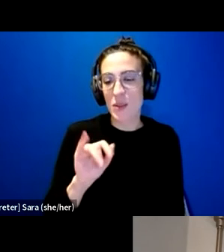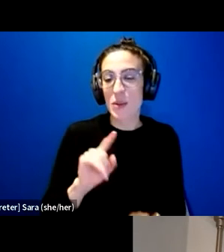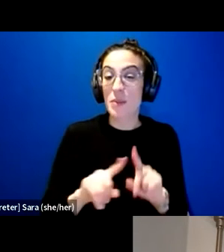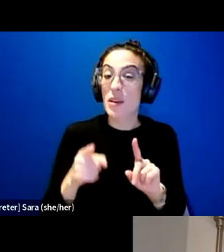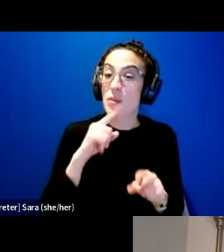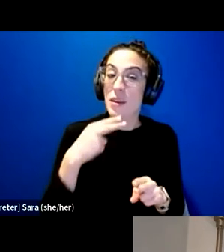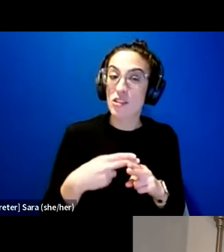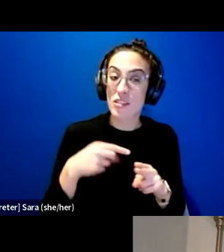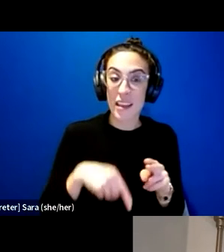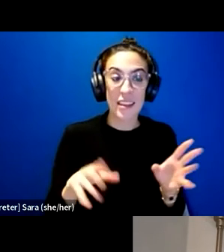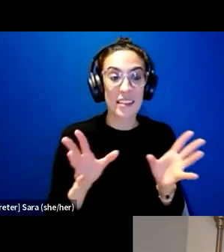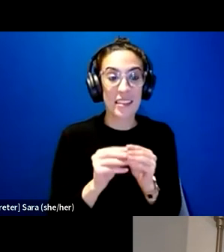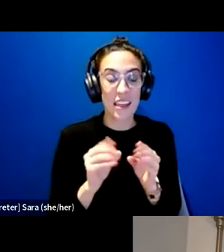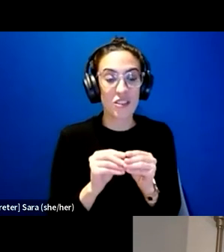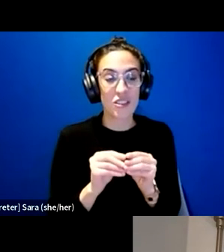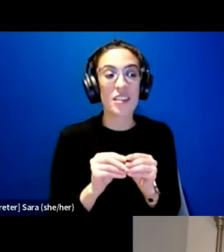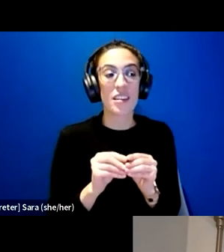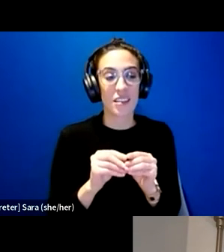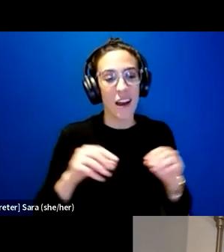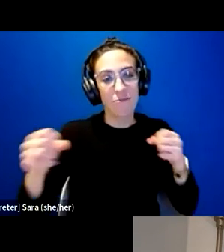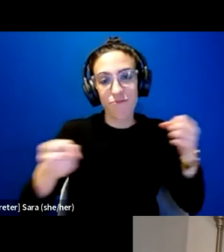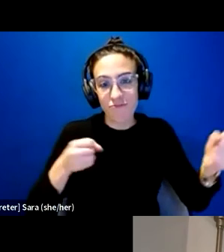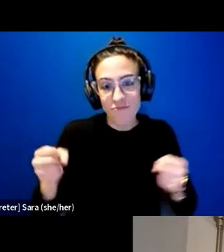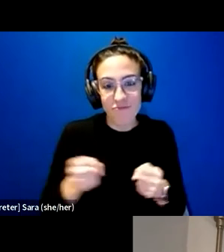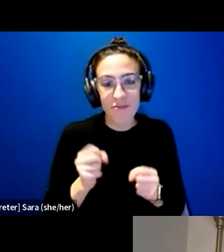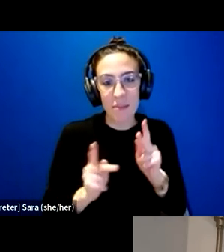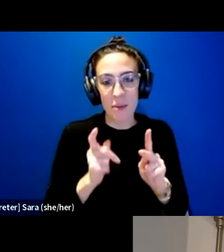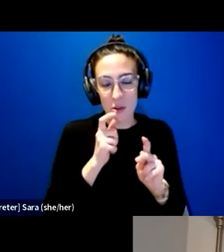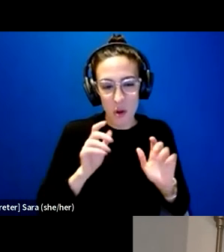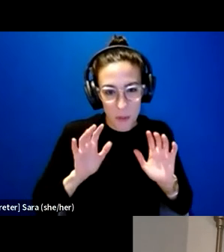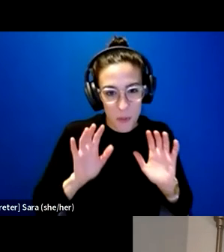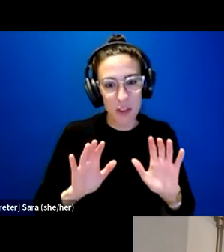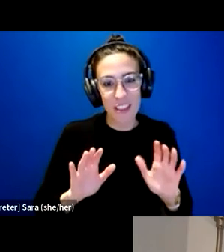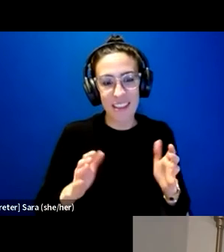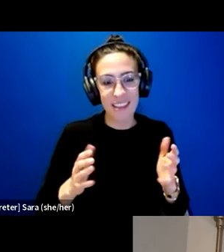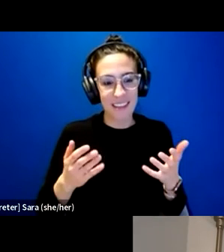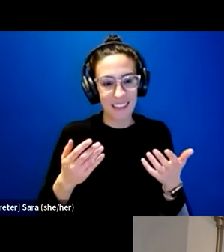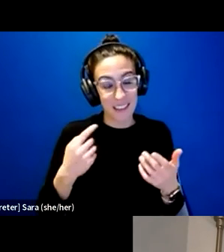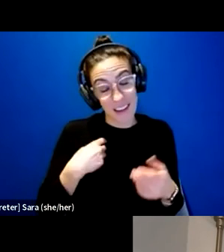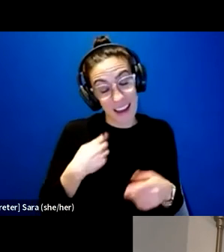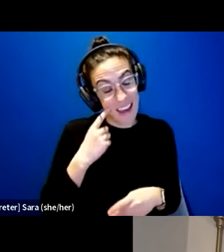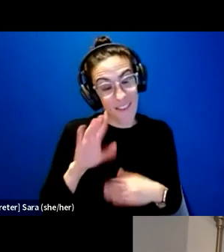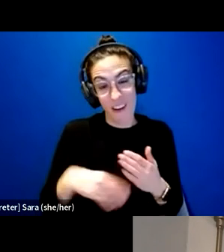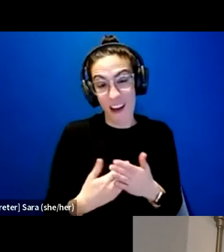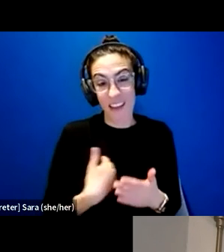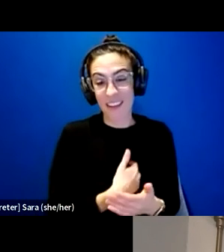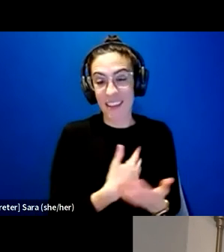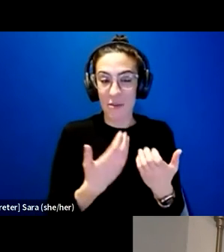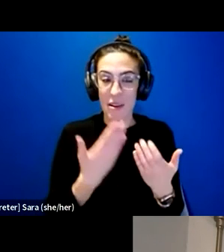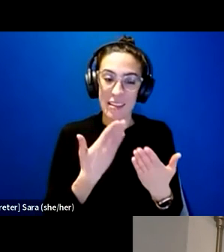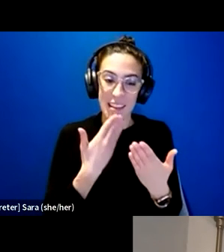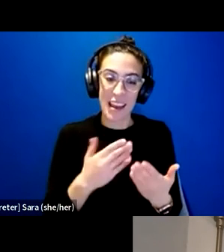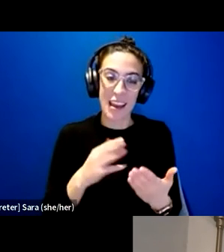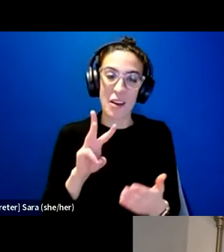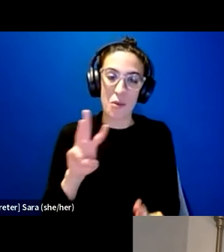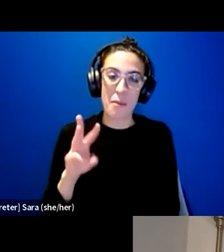this session kind of brings together people who are kind of pushing the boundaries. I think on behalf of all of us, I want to also thank Web4All for